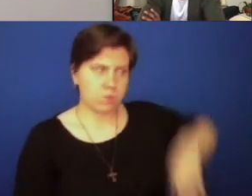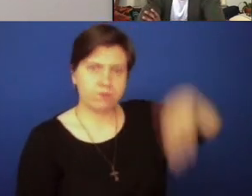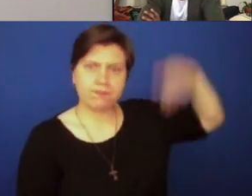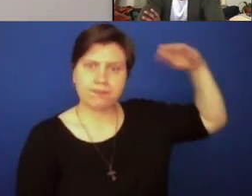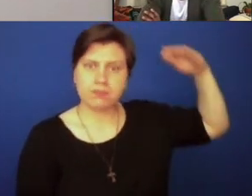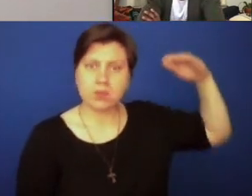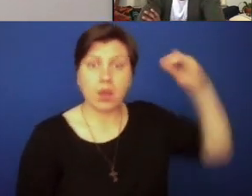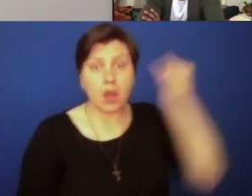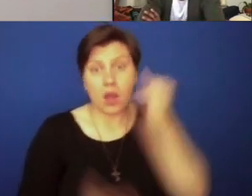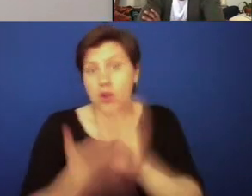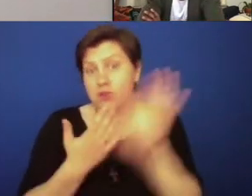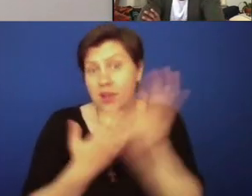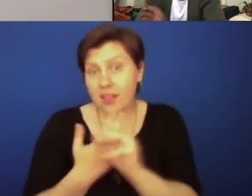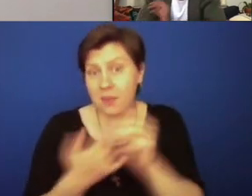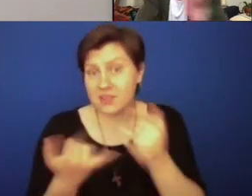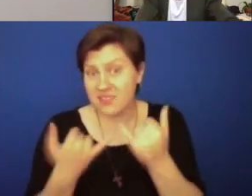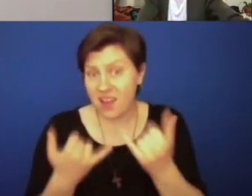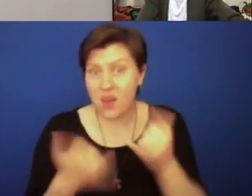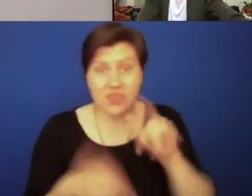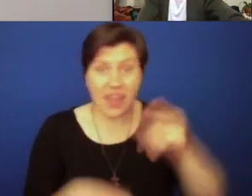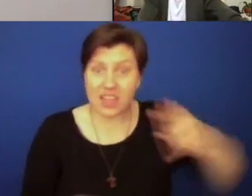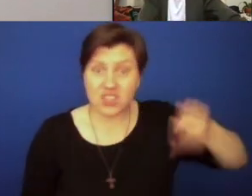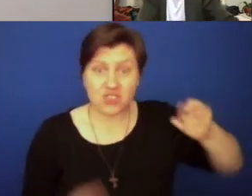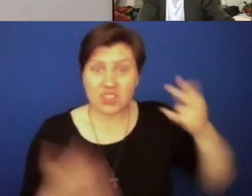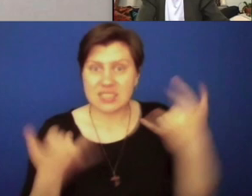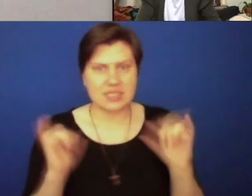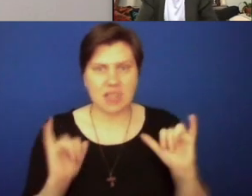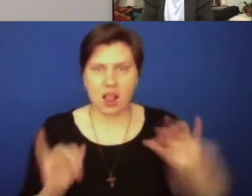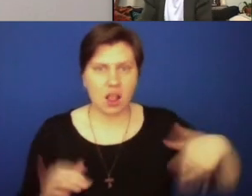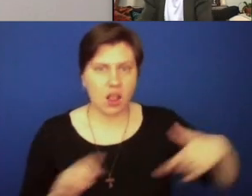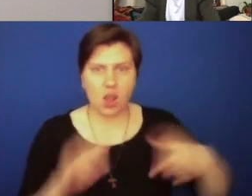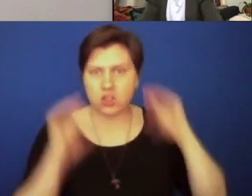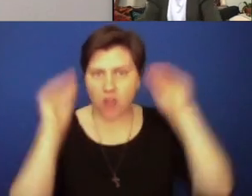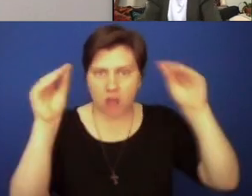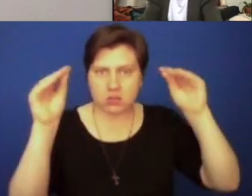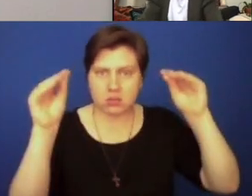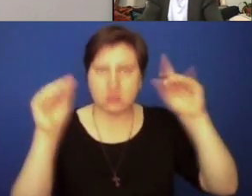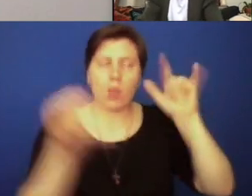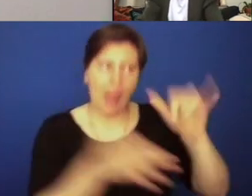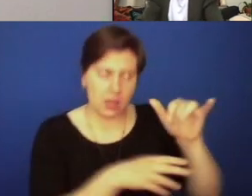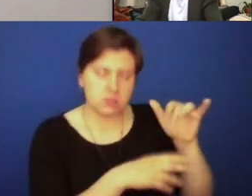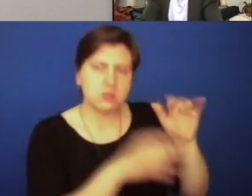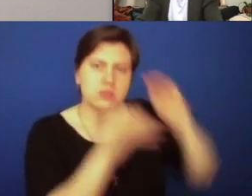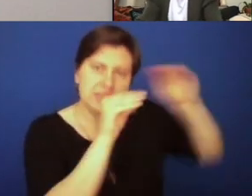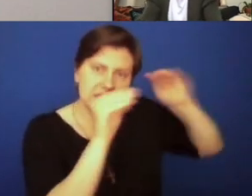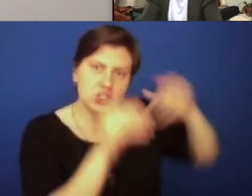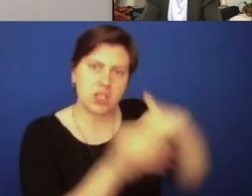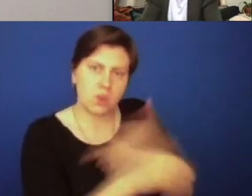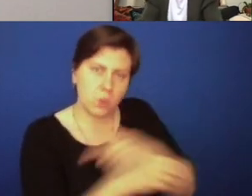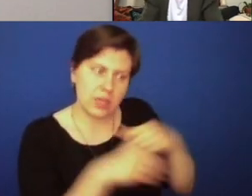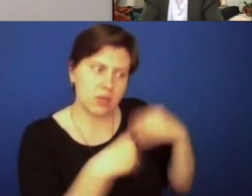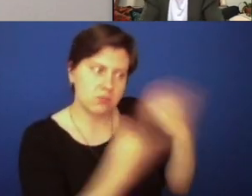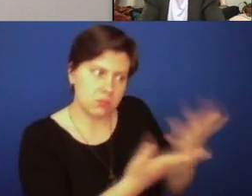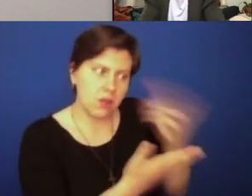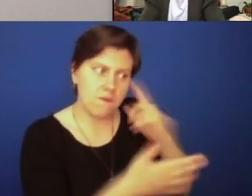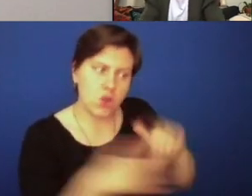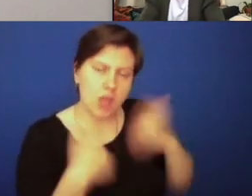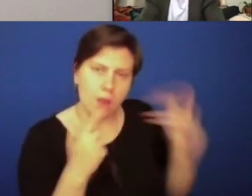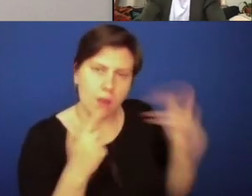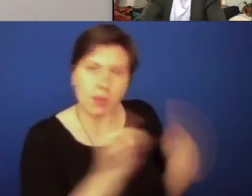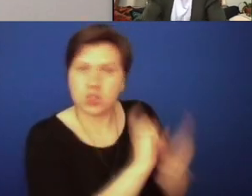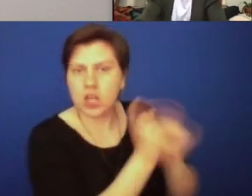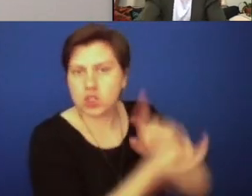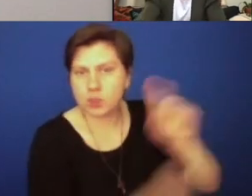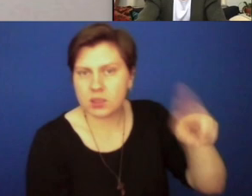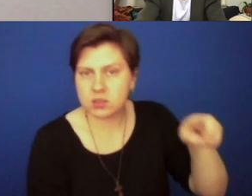And when we look at curriculums now, that history isn't taught. So changing that history and changing the teaching that we give to young people,